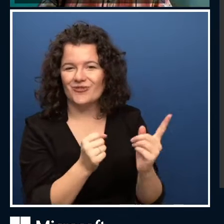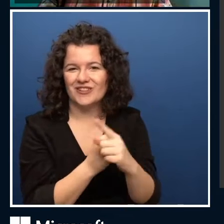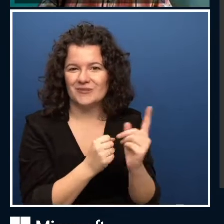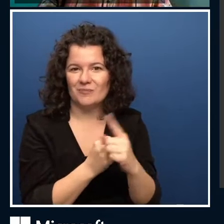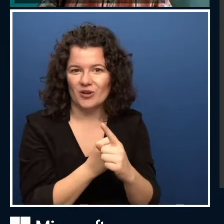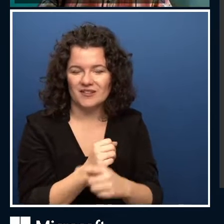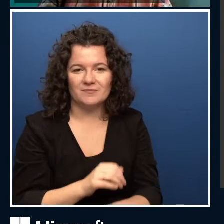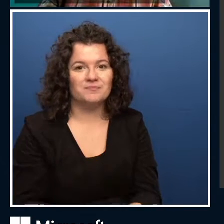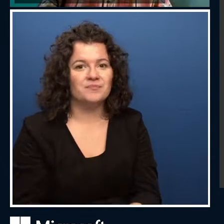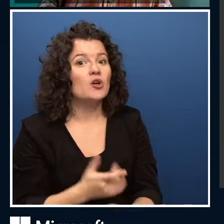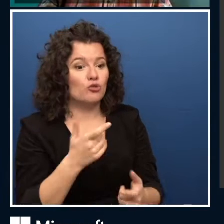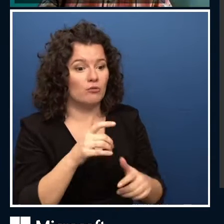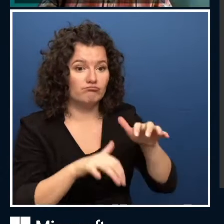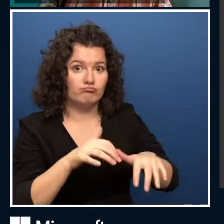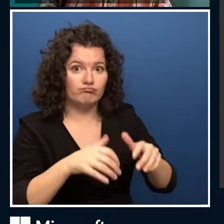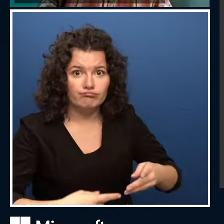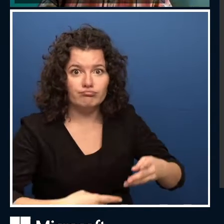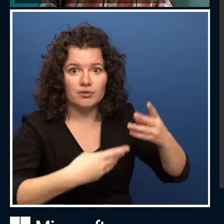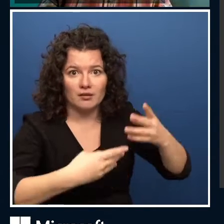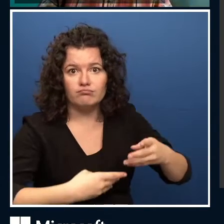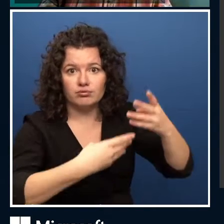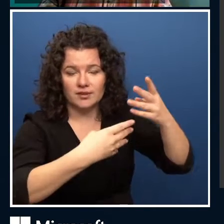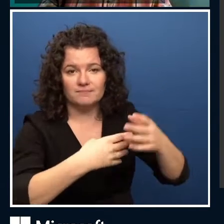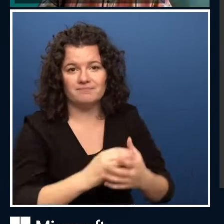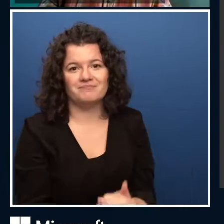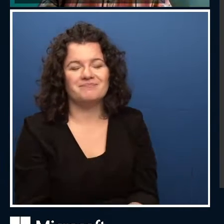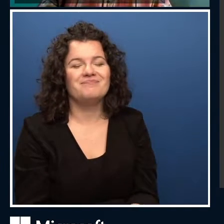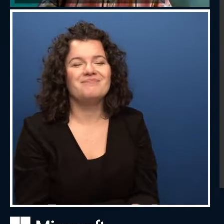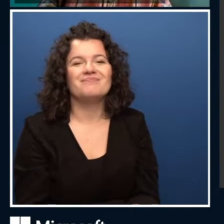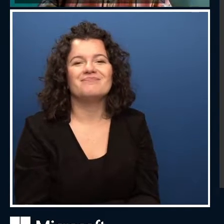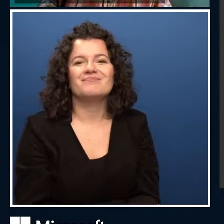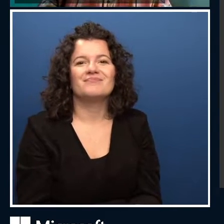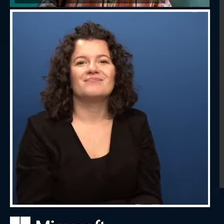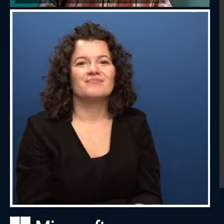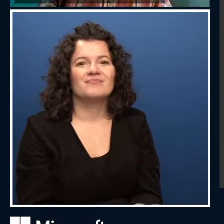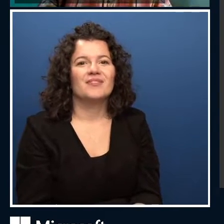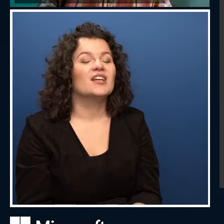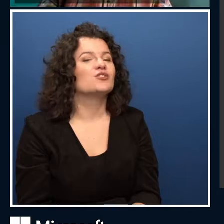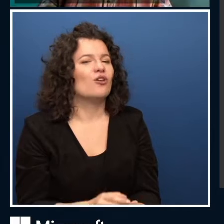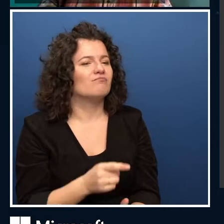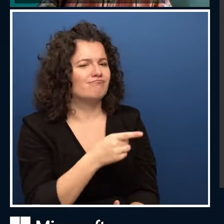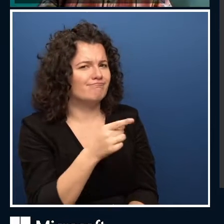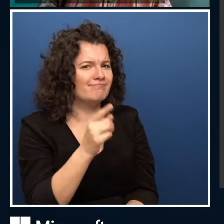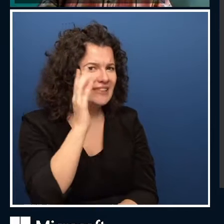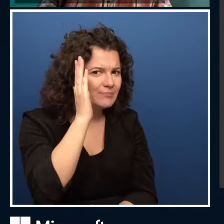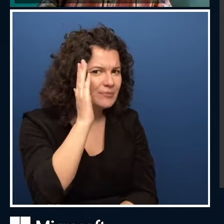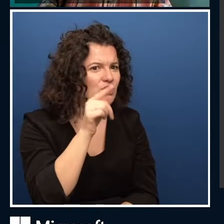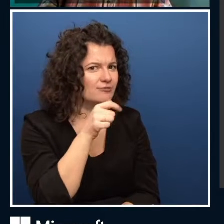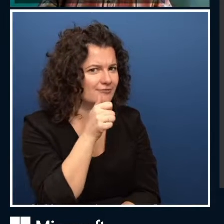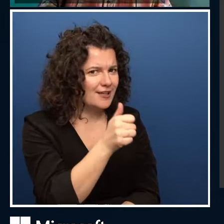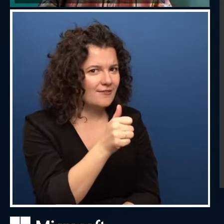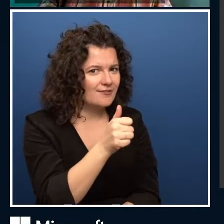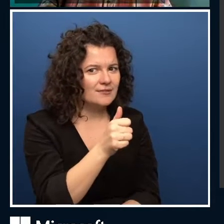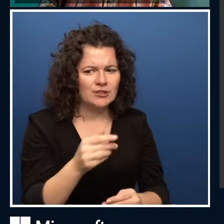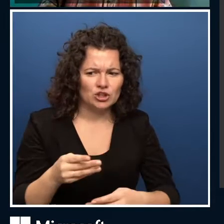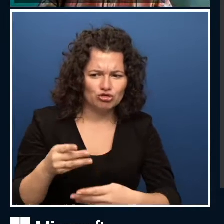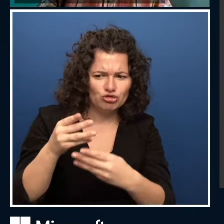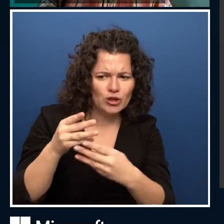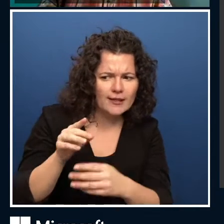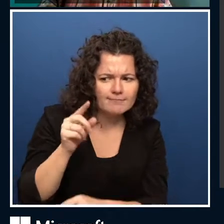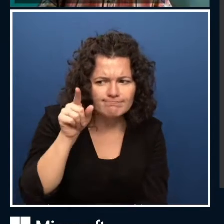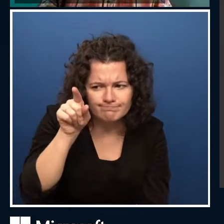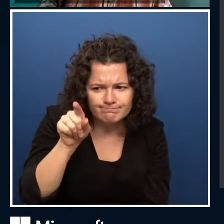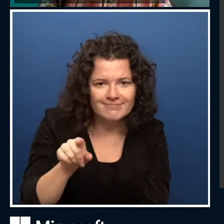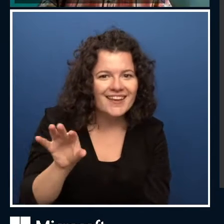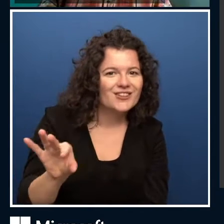get our speakers to spend a little bit of time in that chat, making sure that they answer those questions for you. So do keep in touch with us.